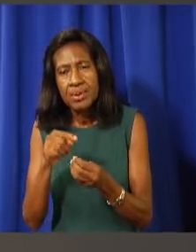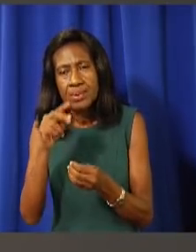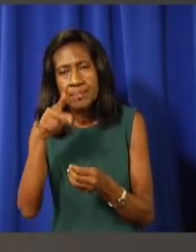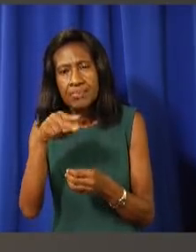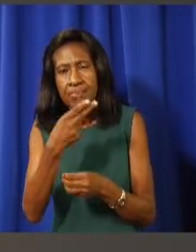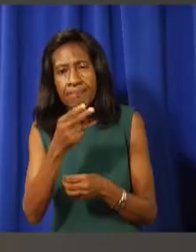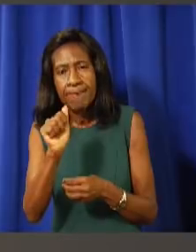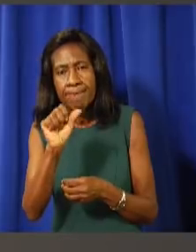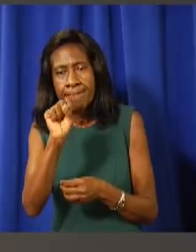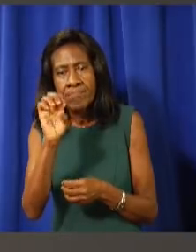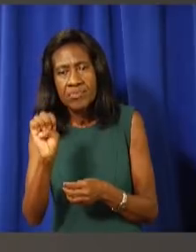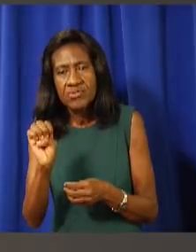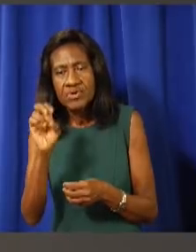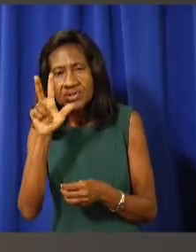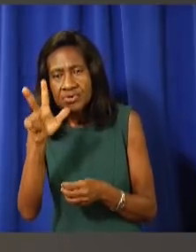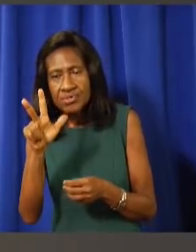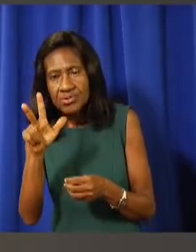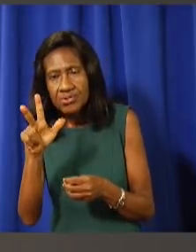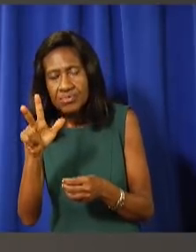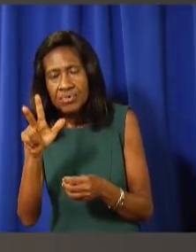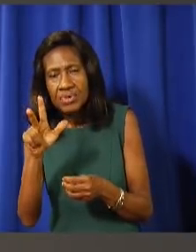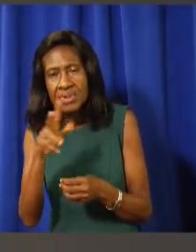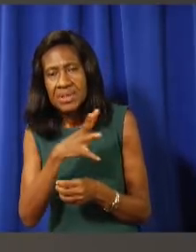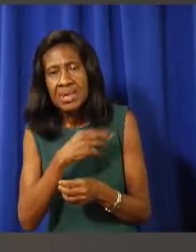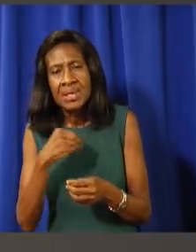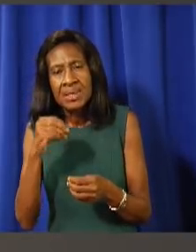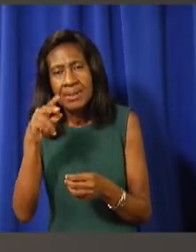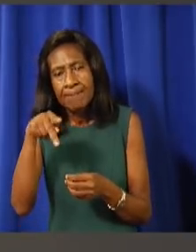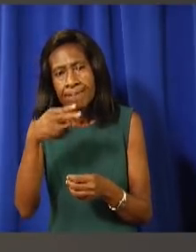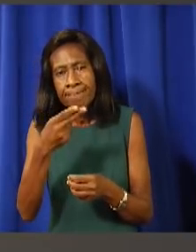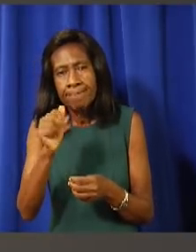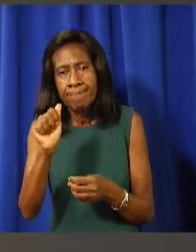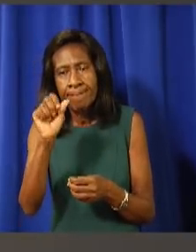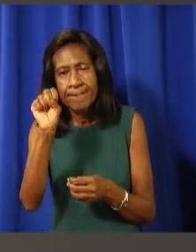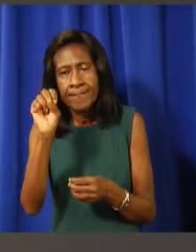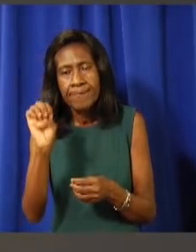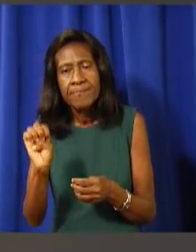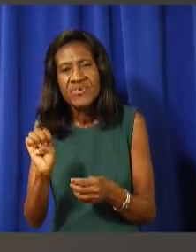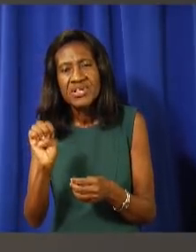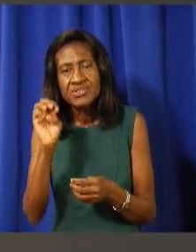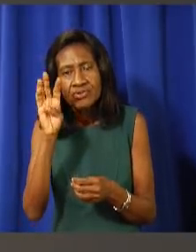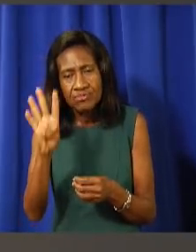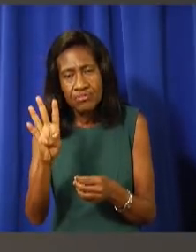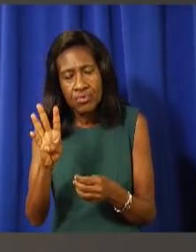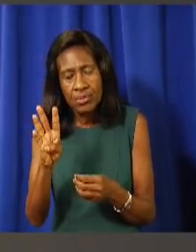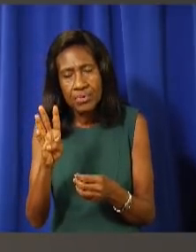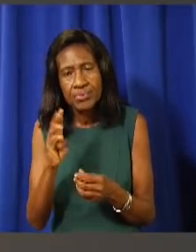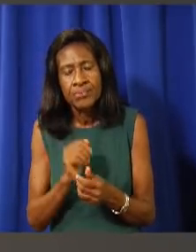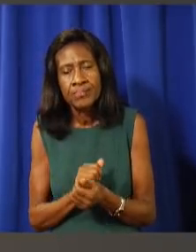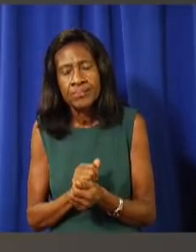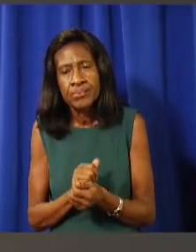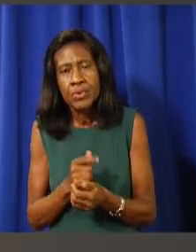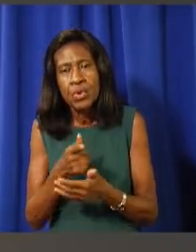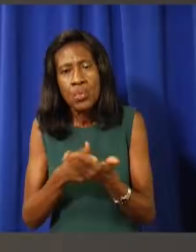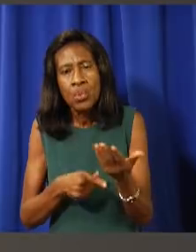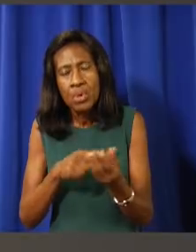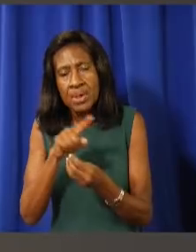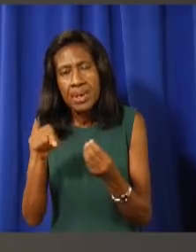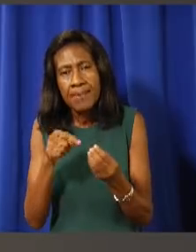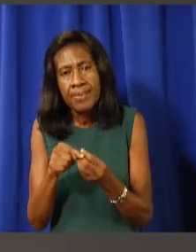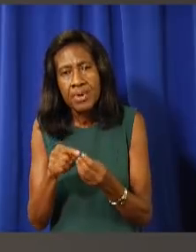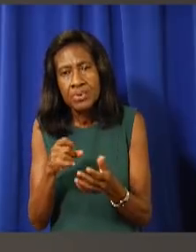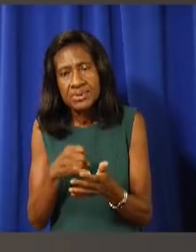contingency plan to provide support to the businesses and people for Caymanian owned, Caymanian businesses and Caymanian people